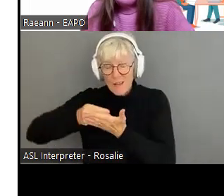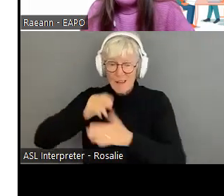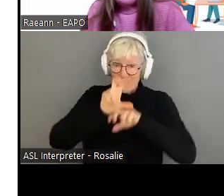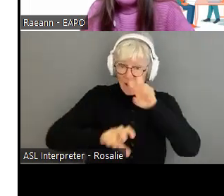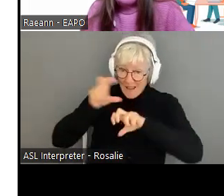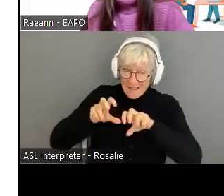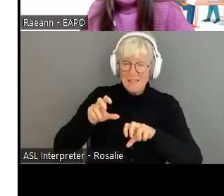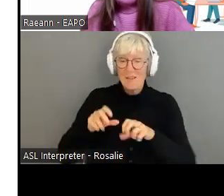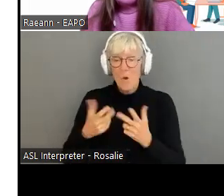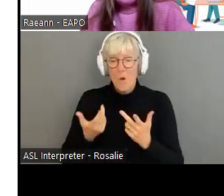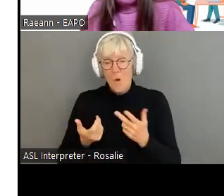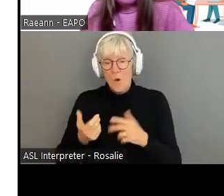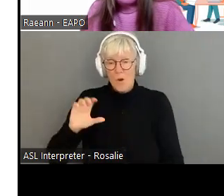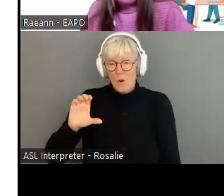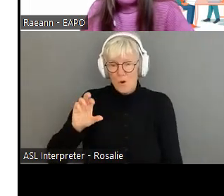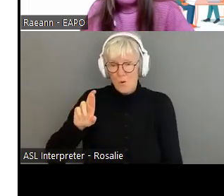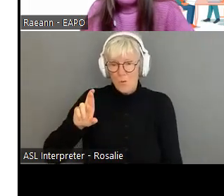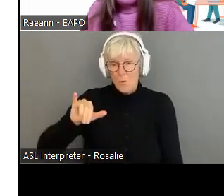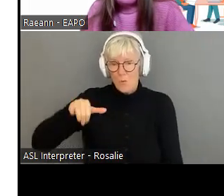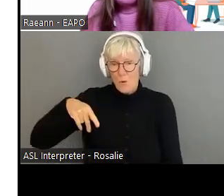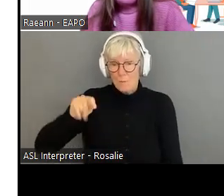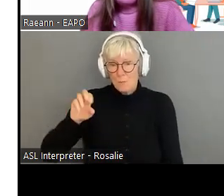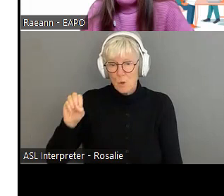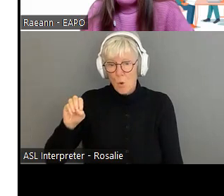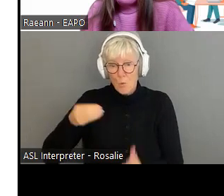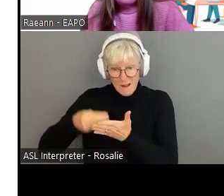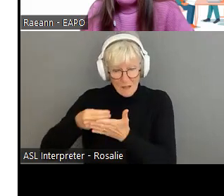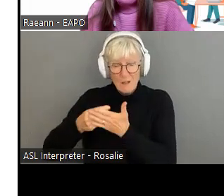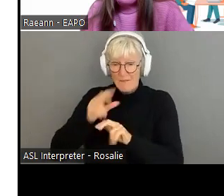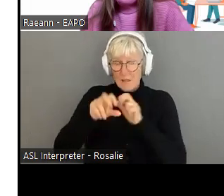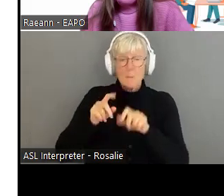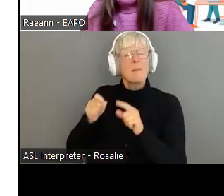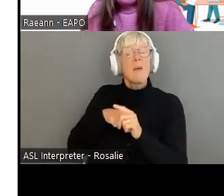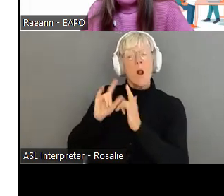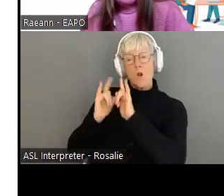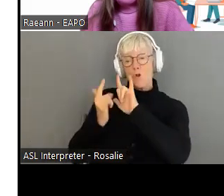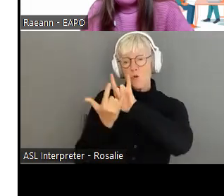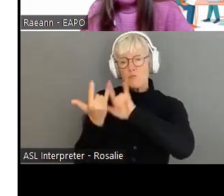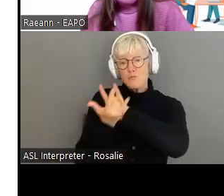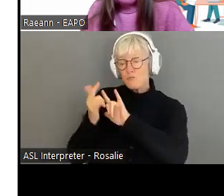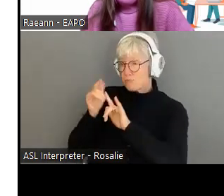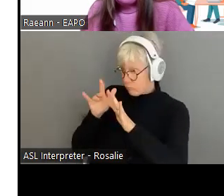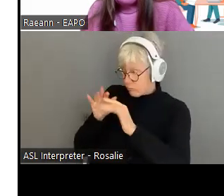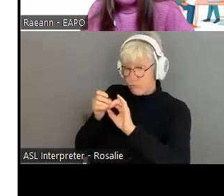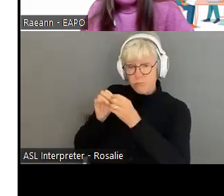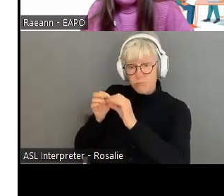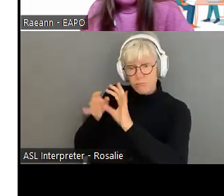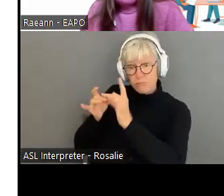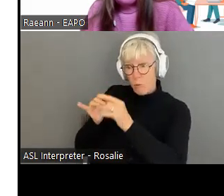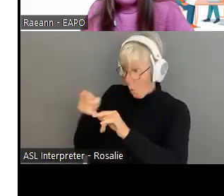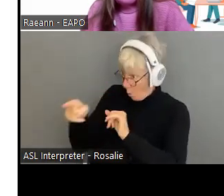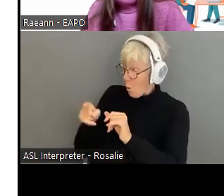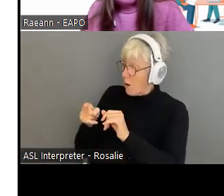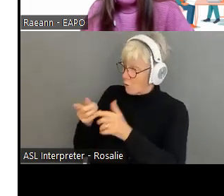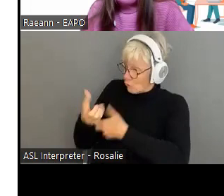Because criminals are doing this because they've gained the victim's trust and they're able to convince them to, to do a lot of stuff that they, they wouldn't